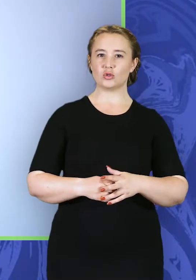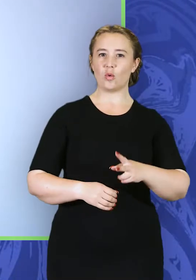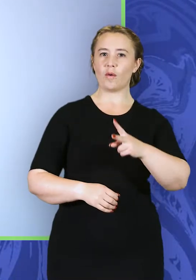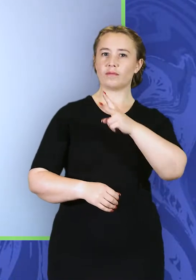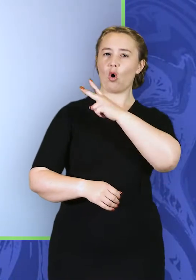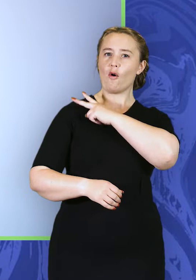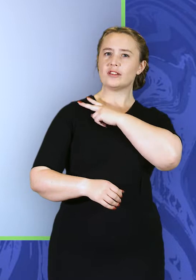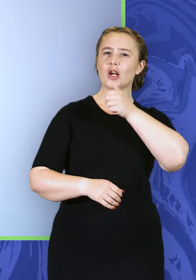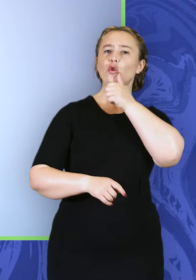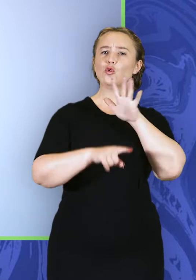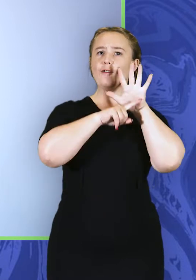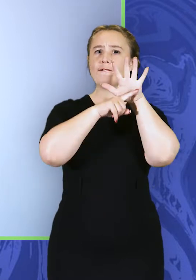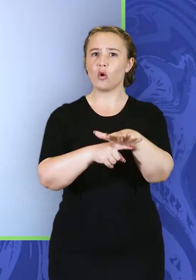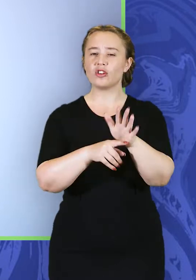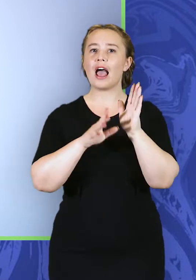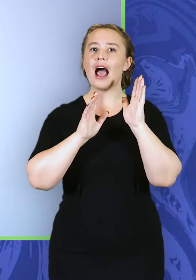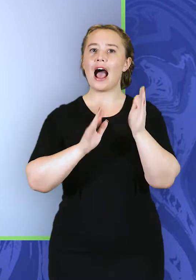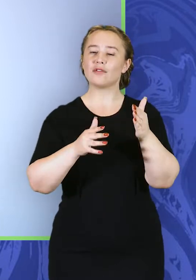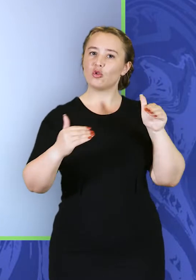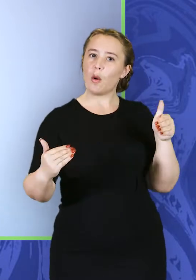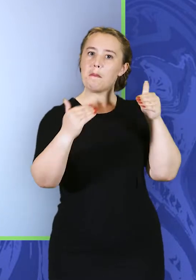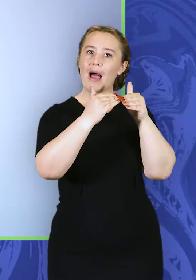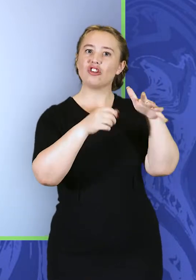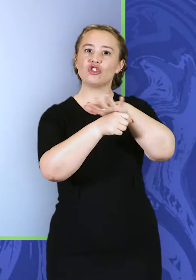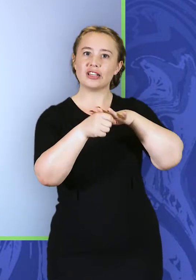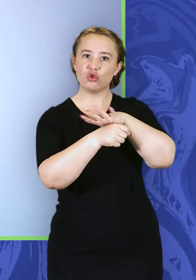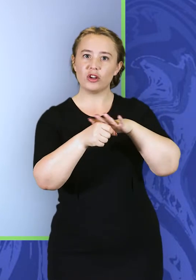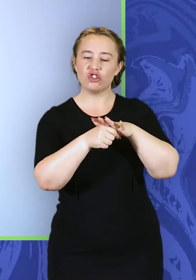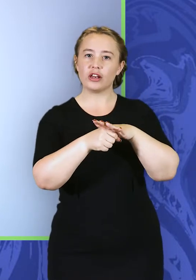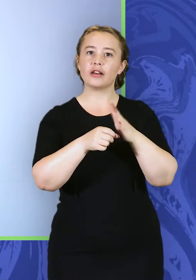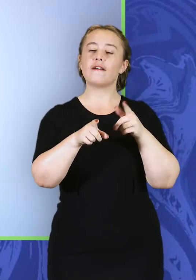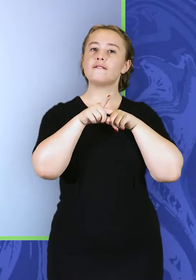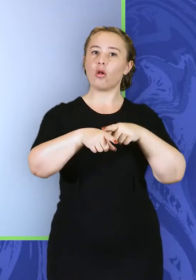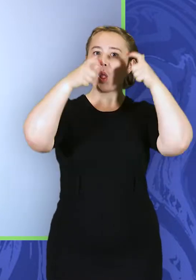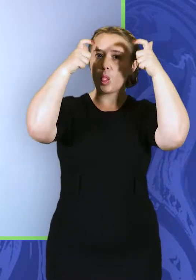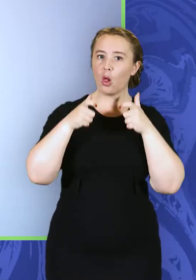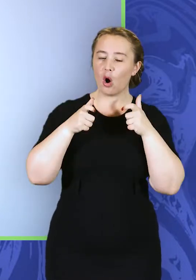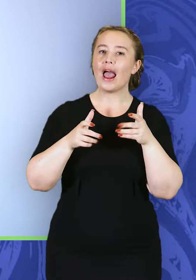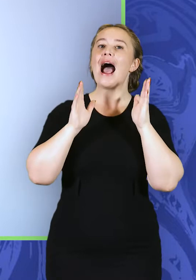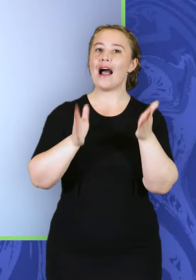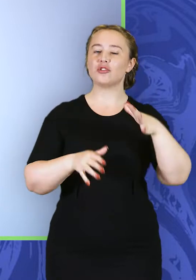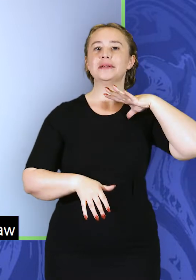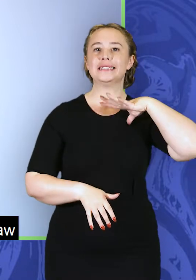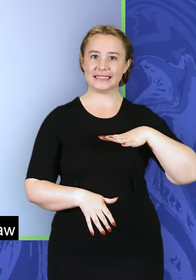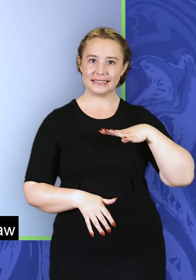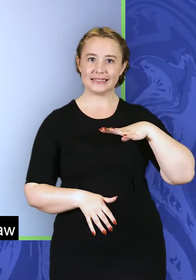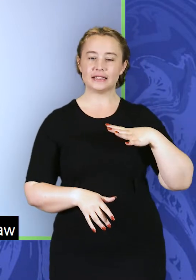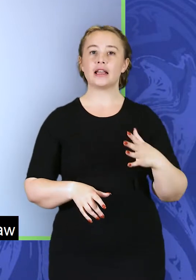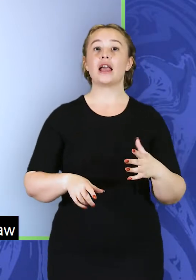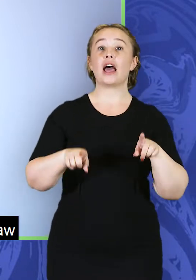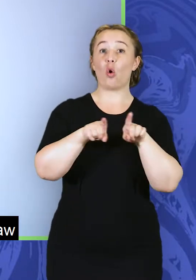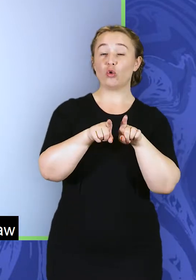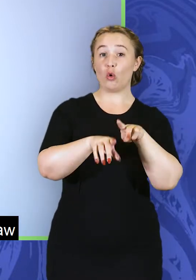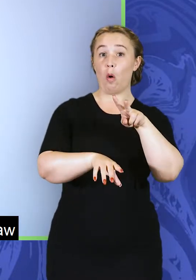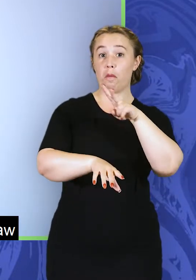The level of force officers use in the course of their duties must be proportionate, legal and absolutely necessary, and officers